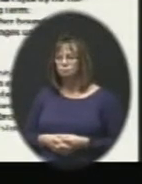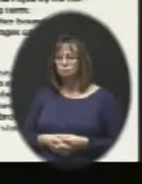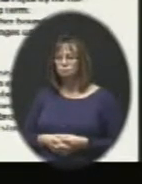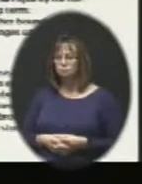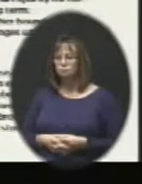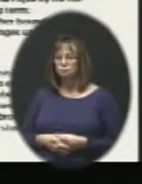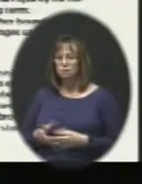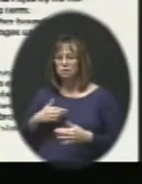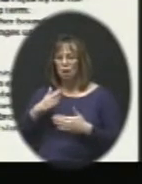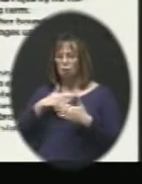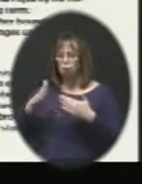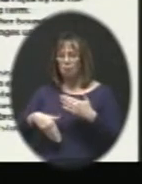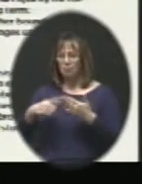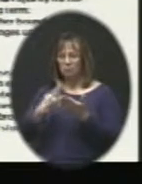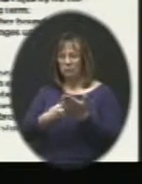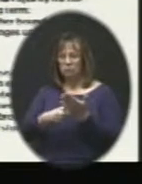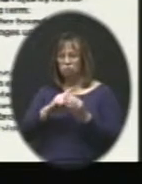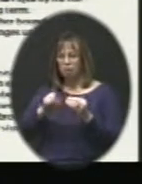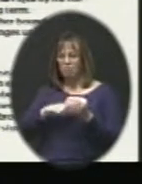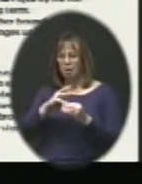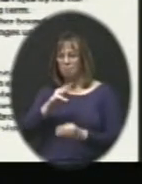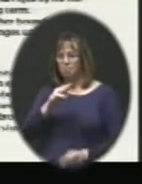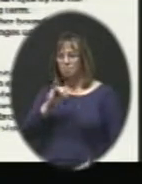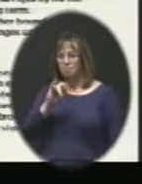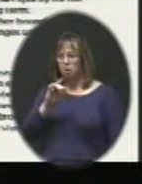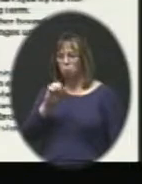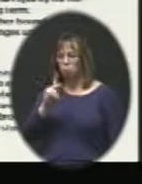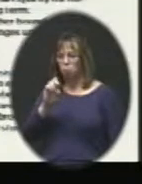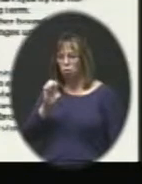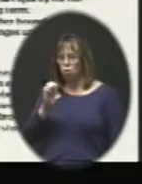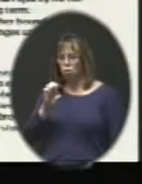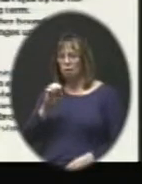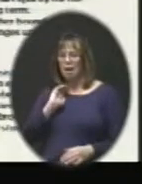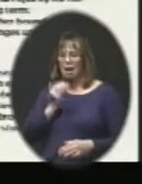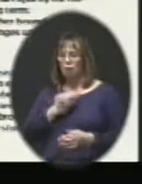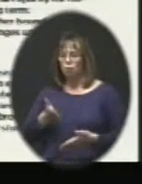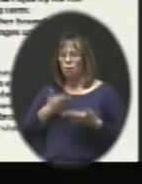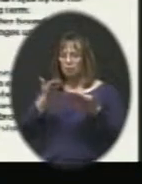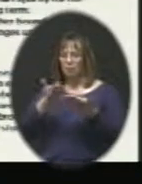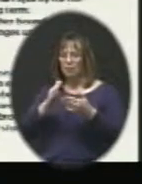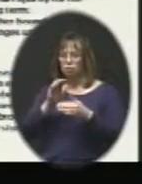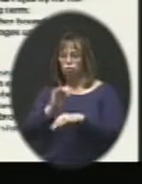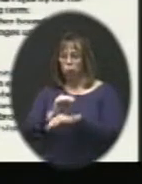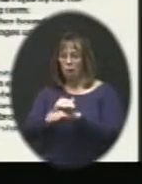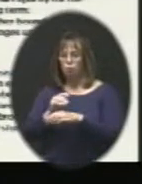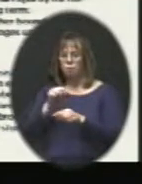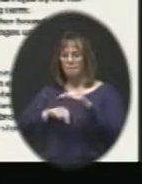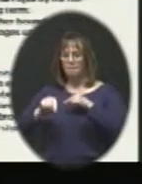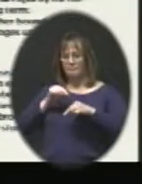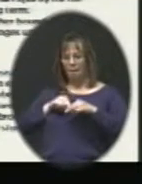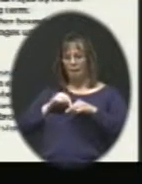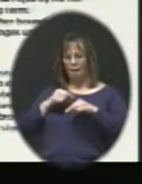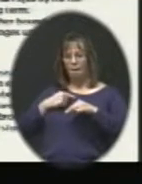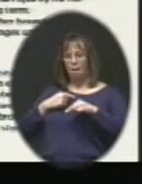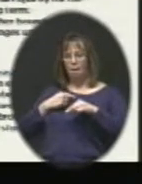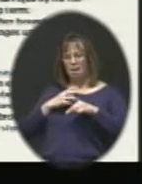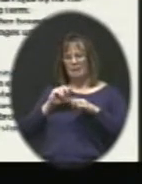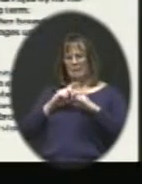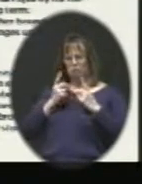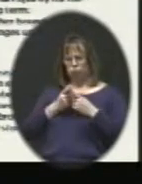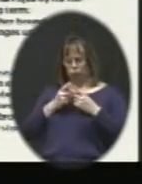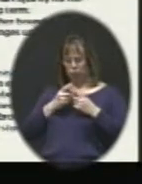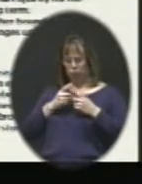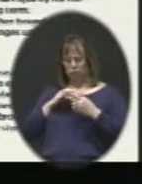As I wrap up kind of the discussion about Millbrook and in terms of our recommendation tonight, we went back and I went back and the district